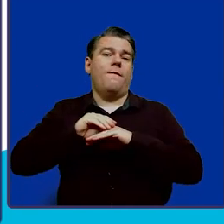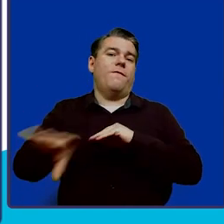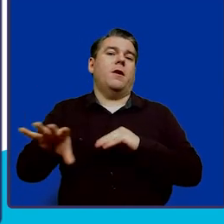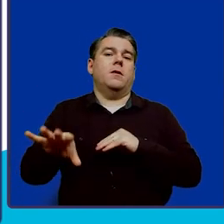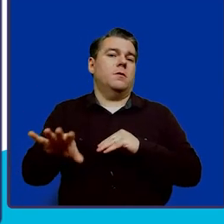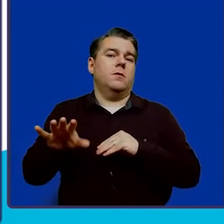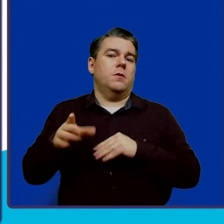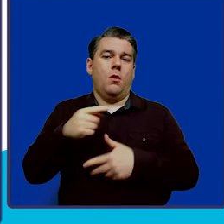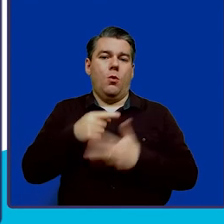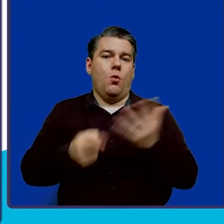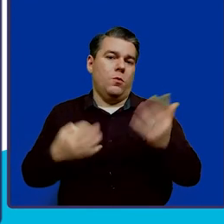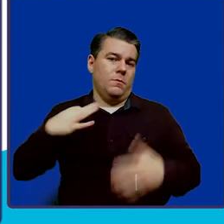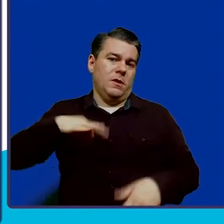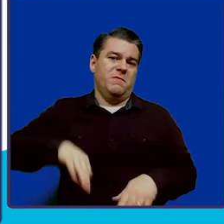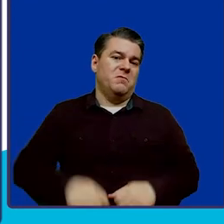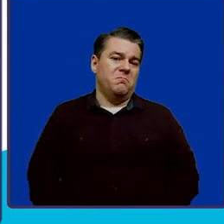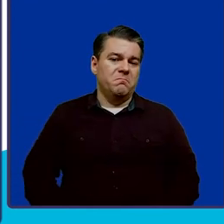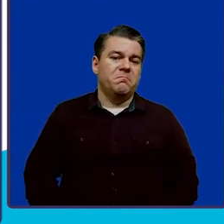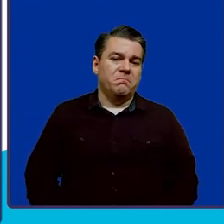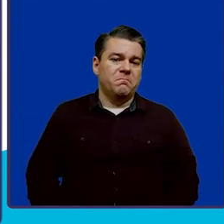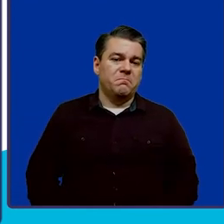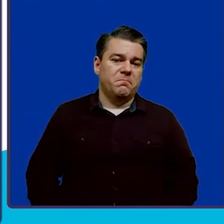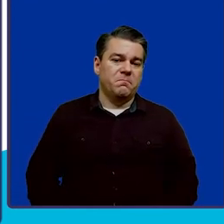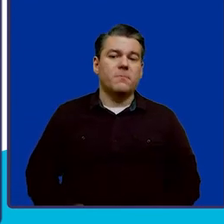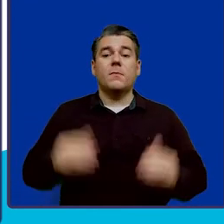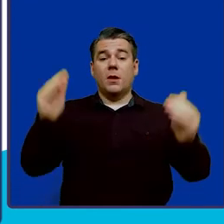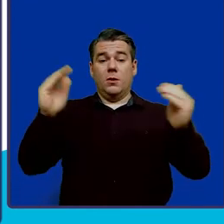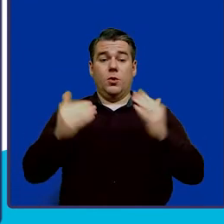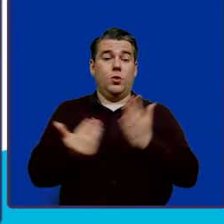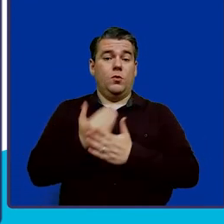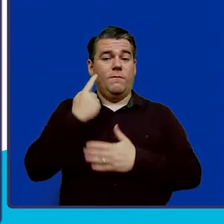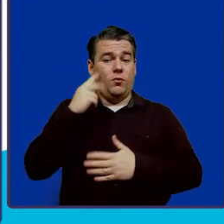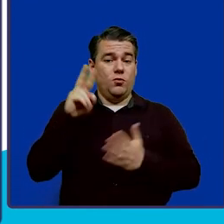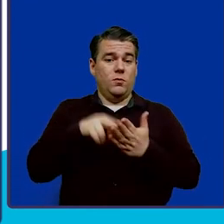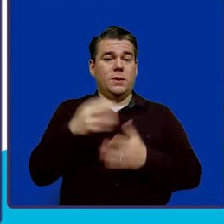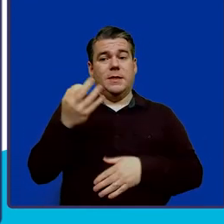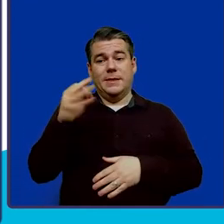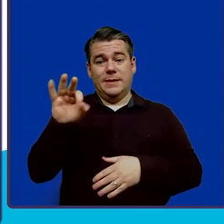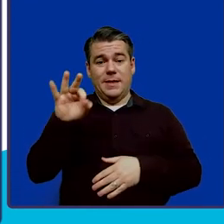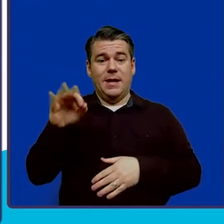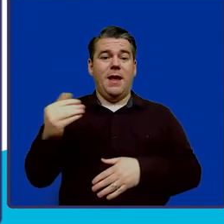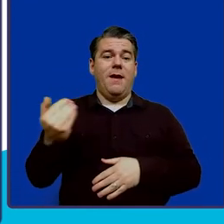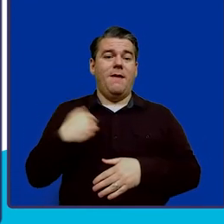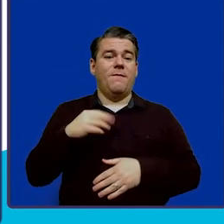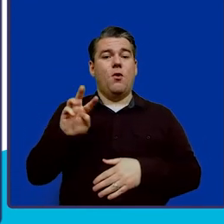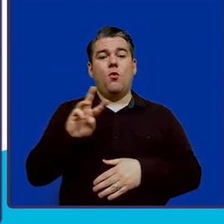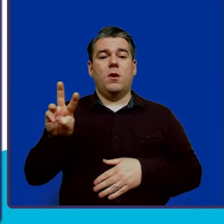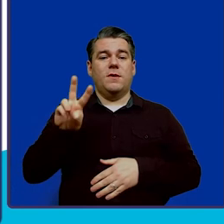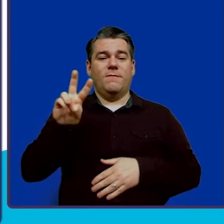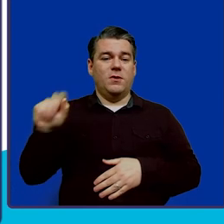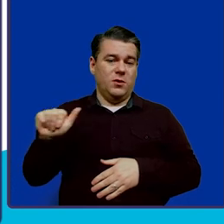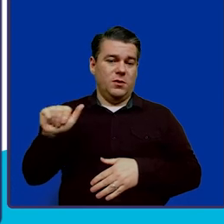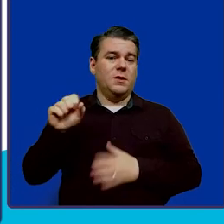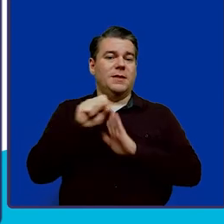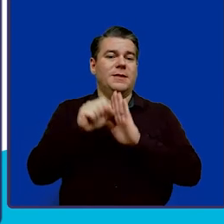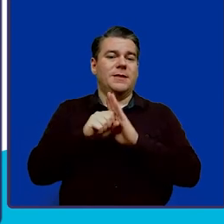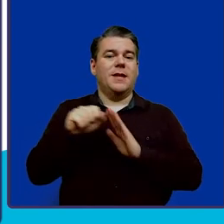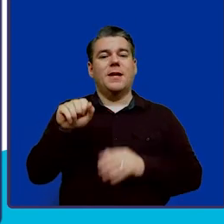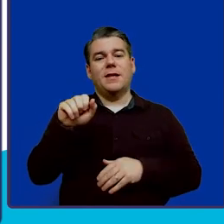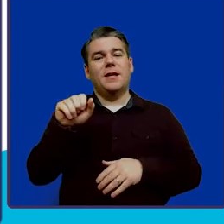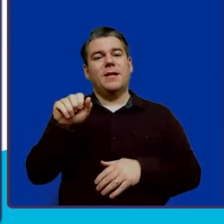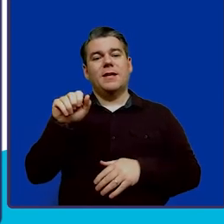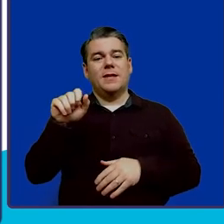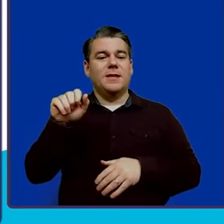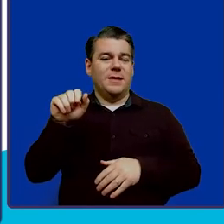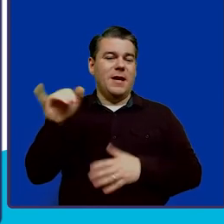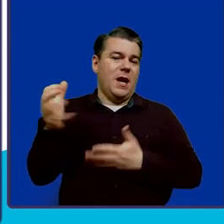those benefits. And then new as of 2019, there is a West Virginia state income tax deduction